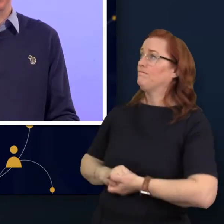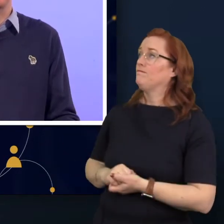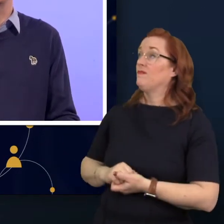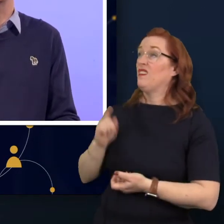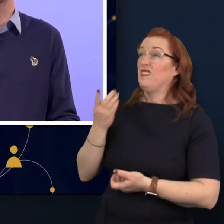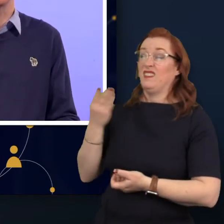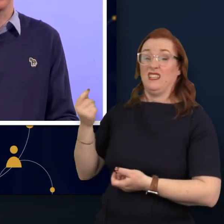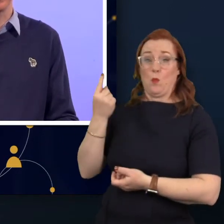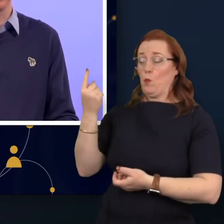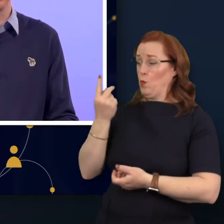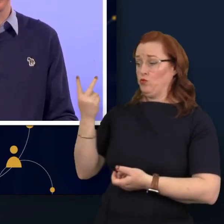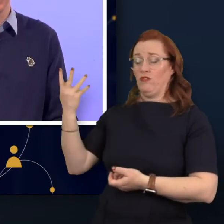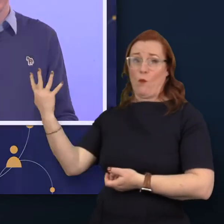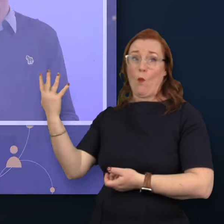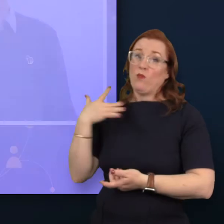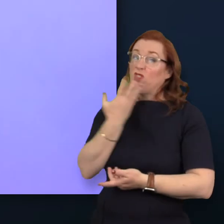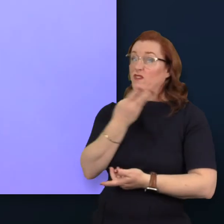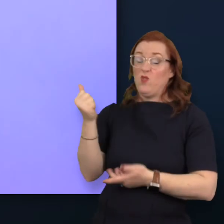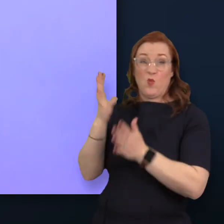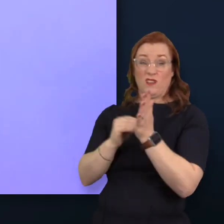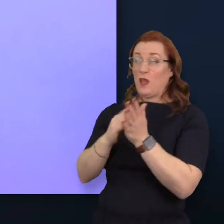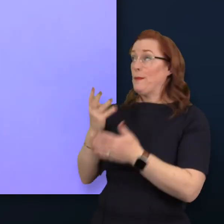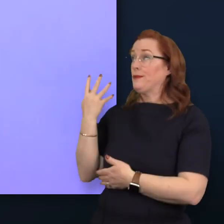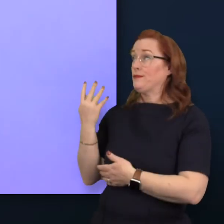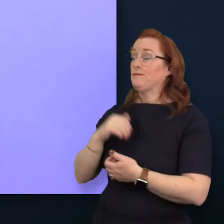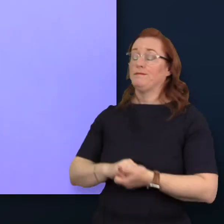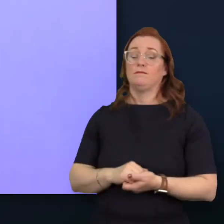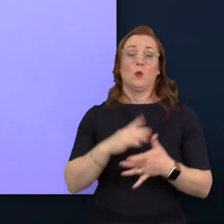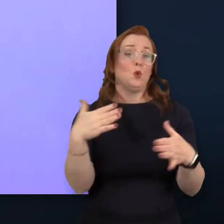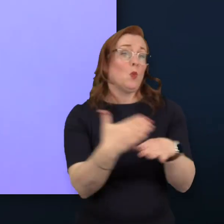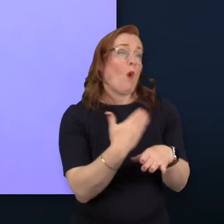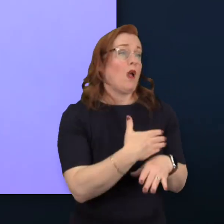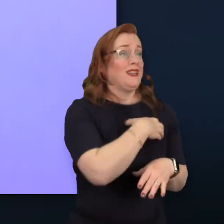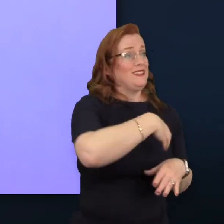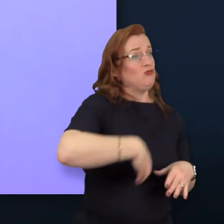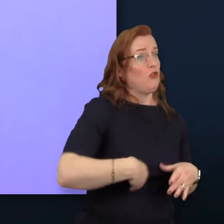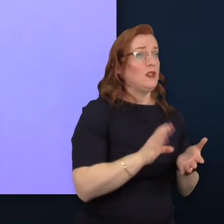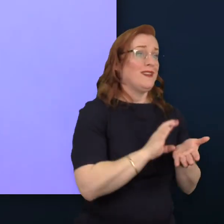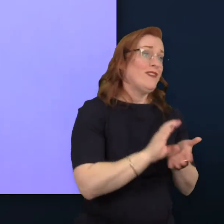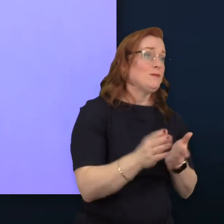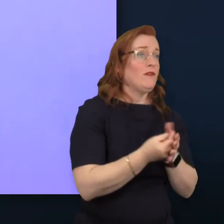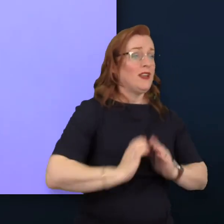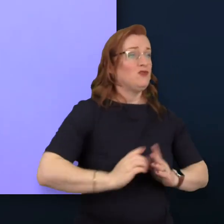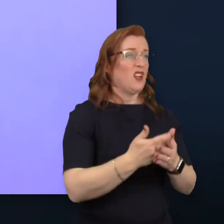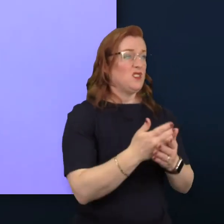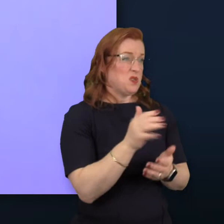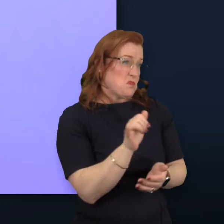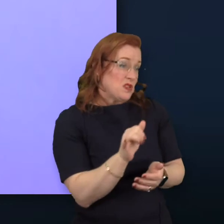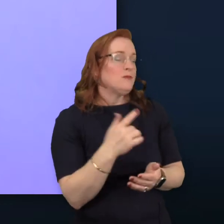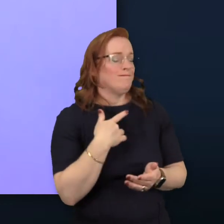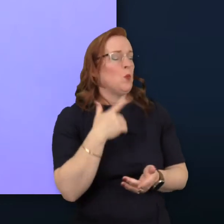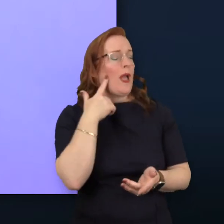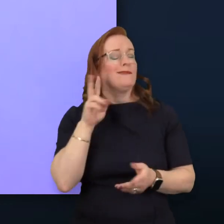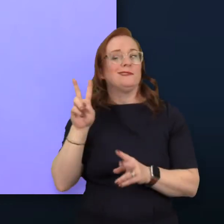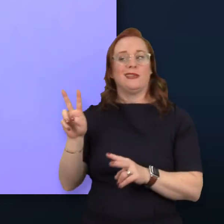I say, everyone is different. Whether you work in insurance, investment or financial services, I'm sure you can see how these